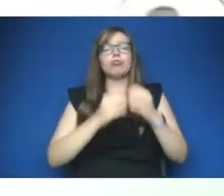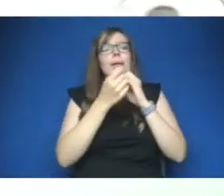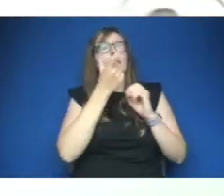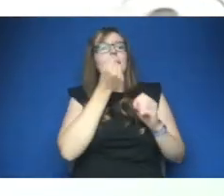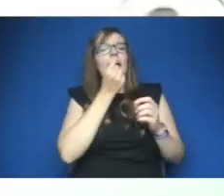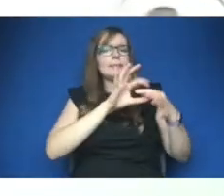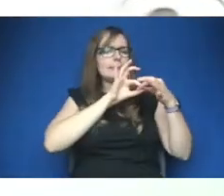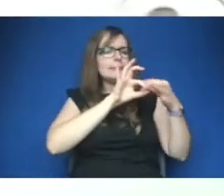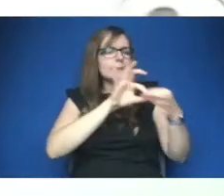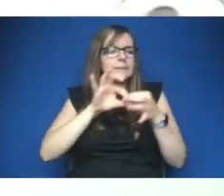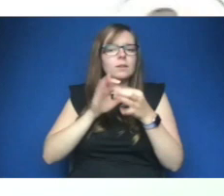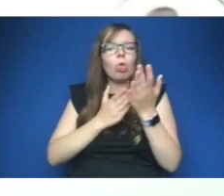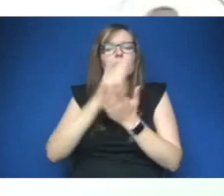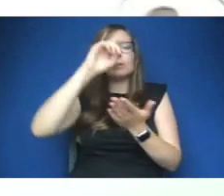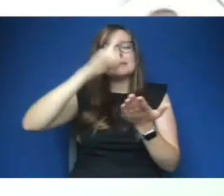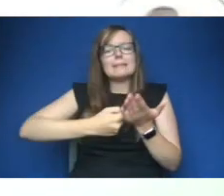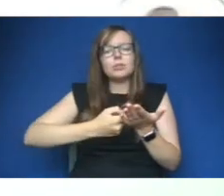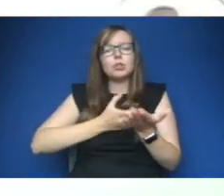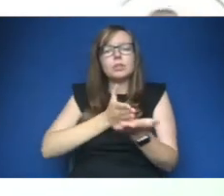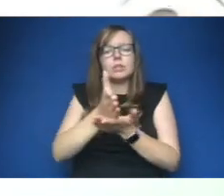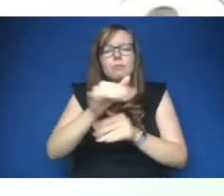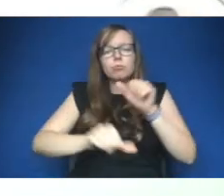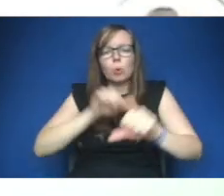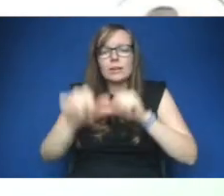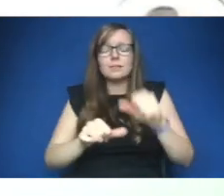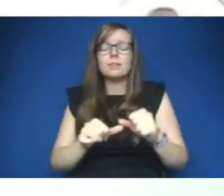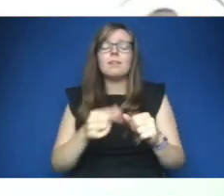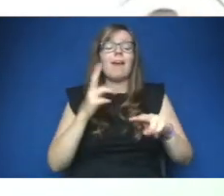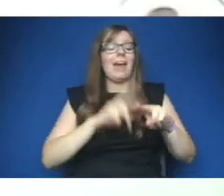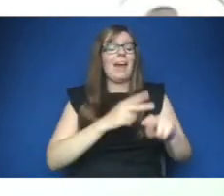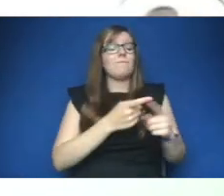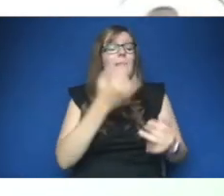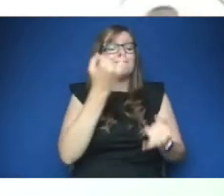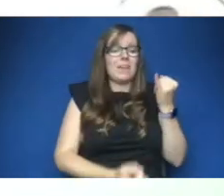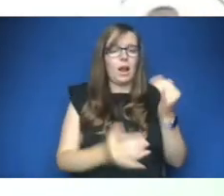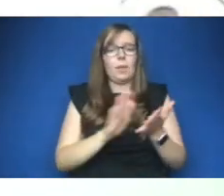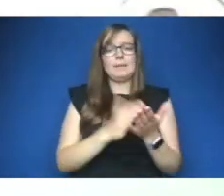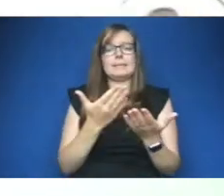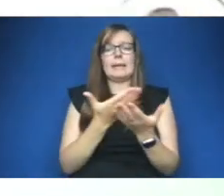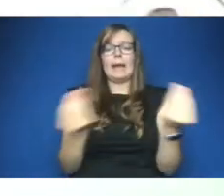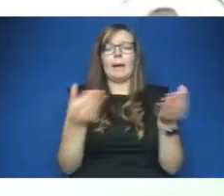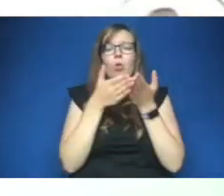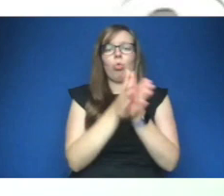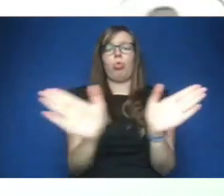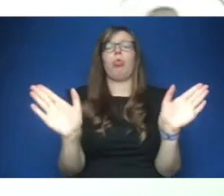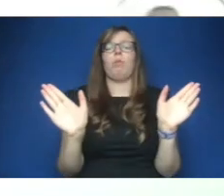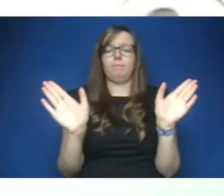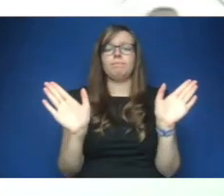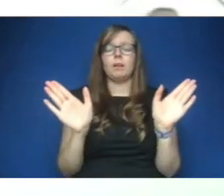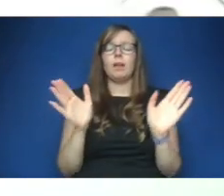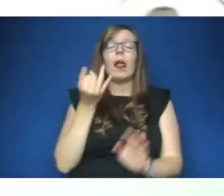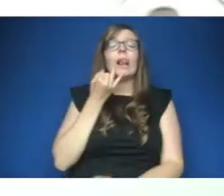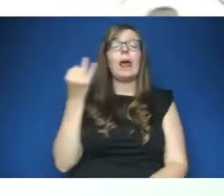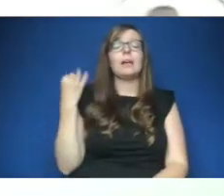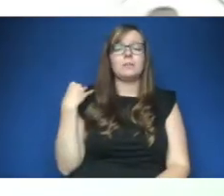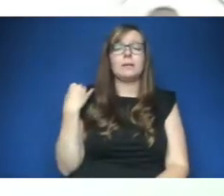failure to implement any of these simple actions lead to further gaps and lastly how do we have